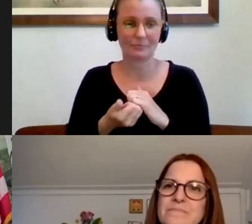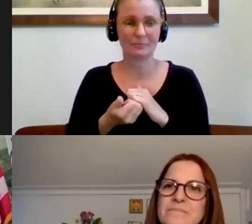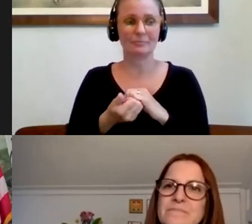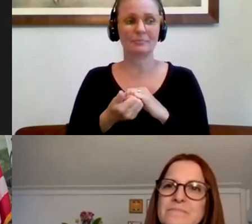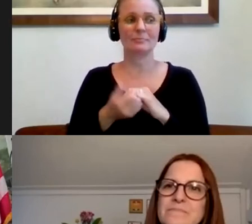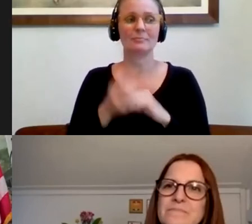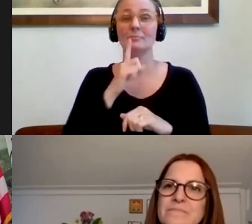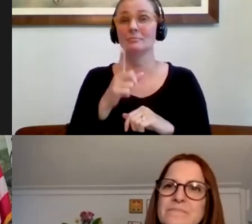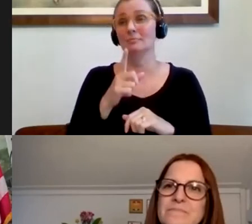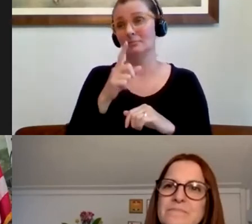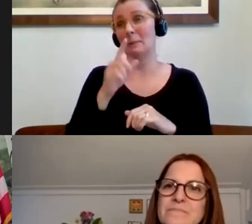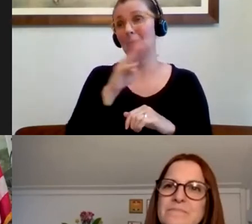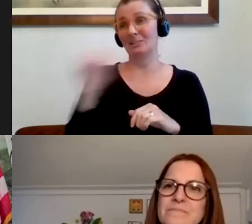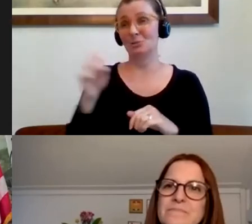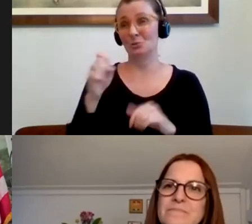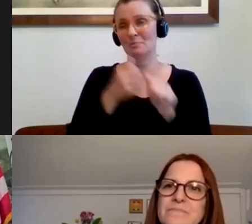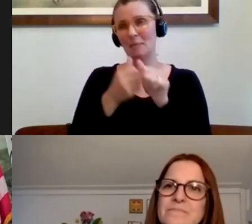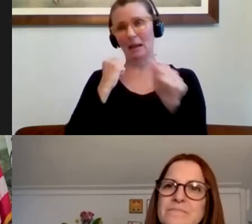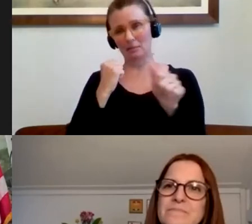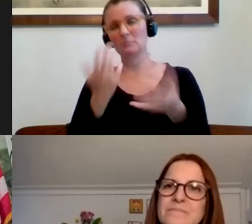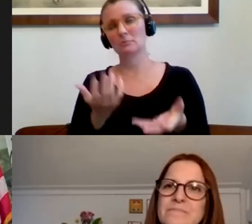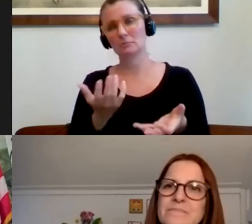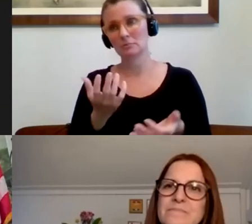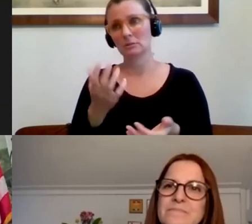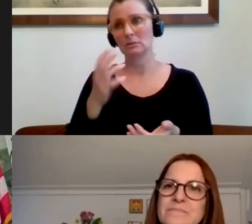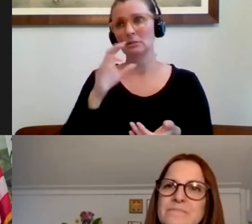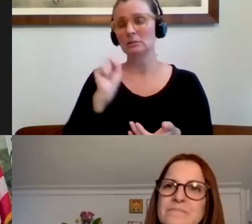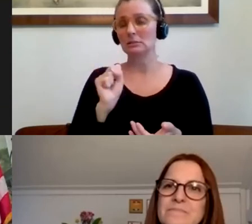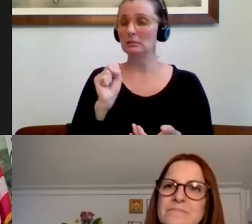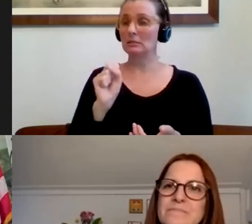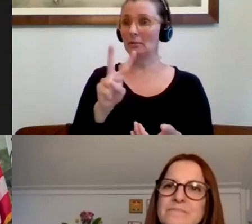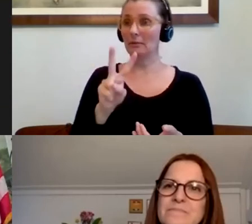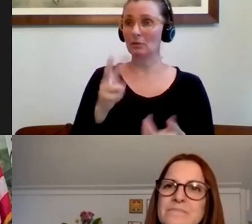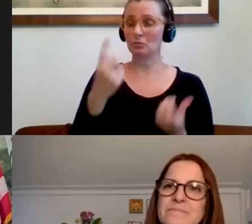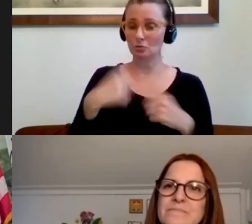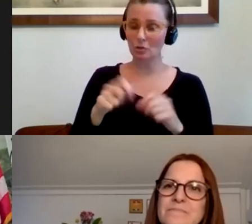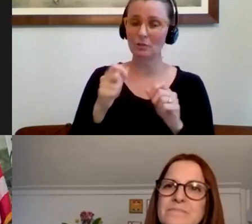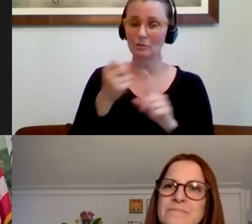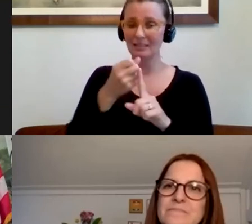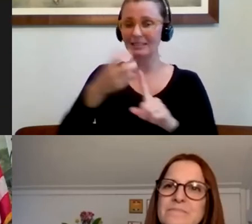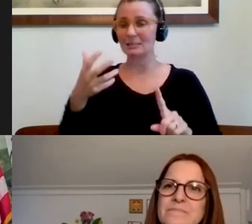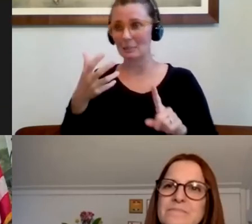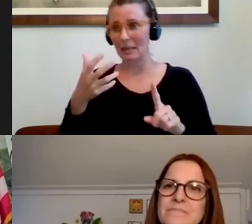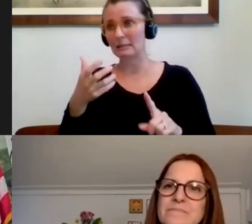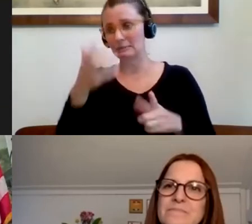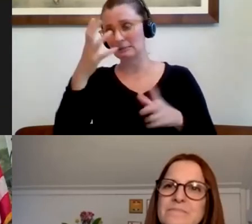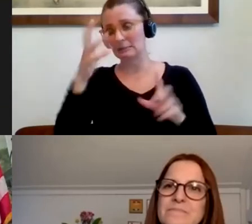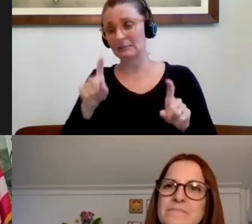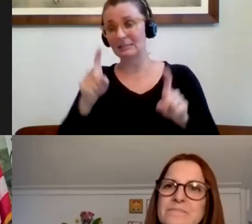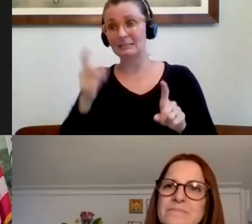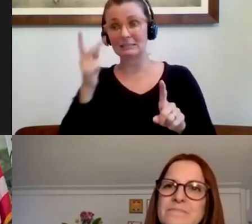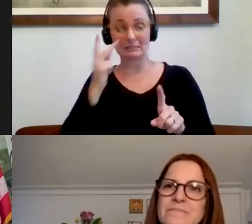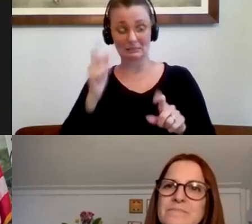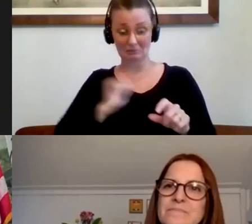way to go to catch up. Some of them has adopted a very unique framework to expand testing to everyone in the community, even if you're asymptomatic at the beginning